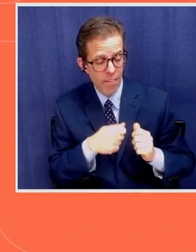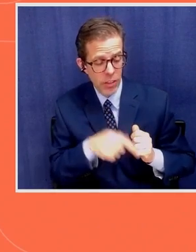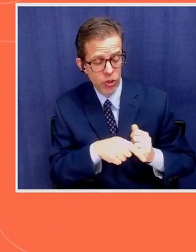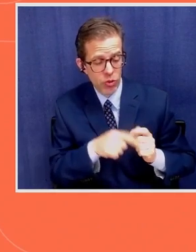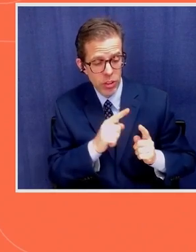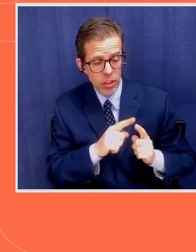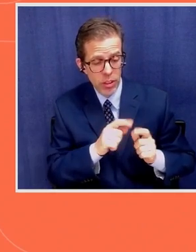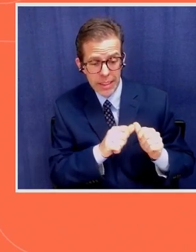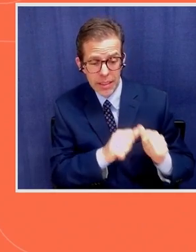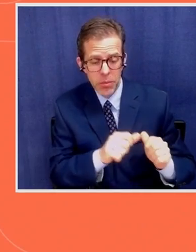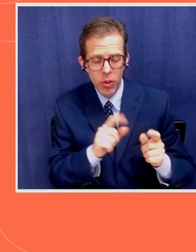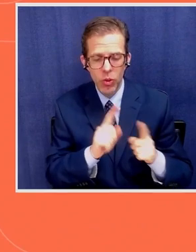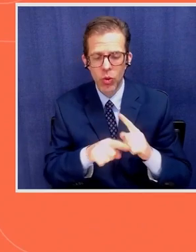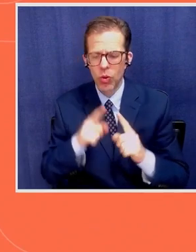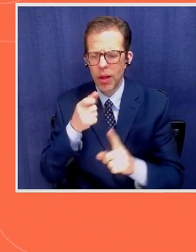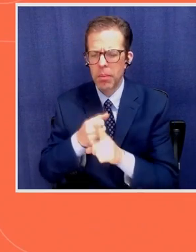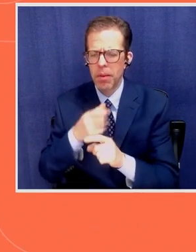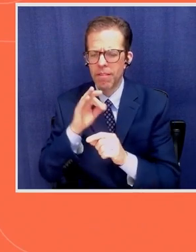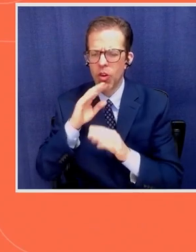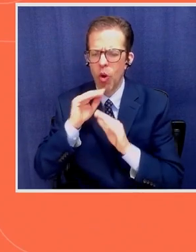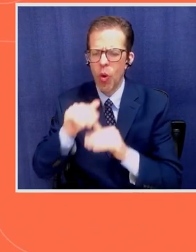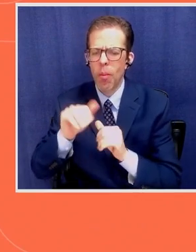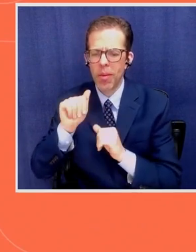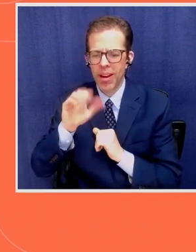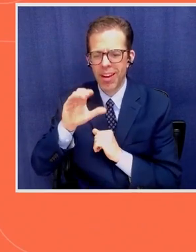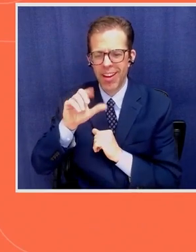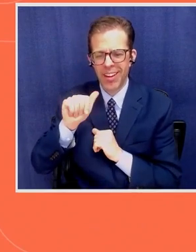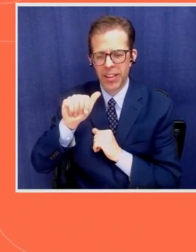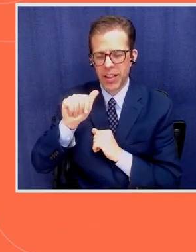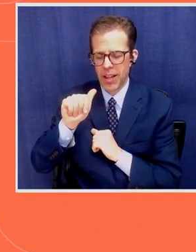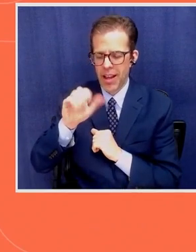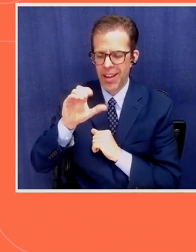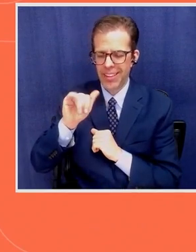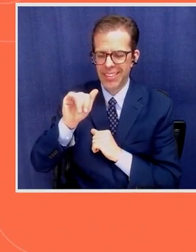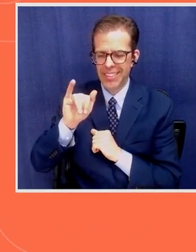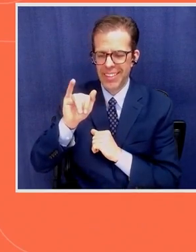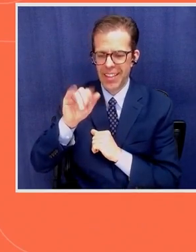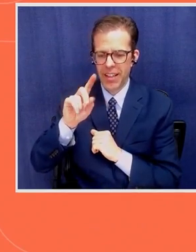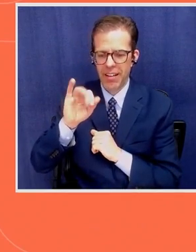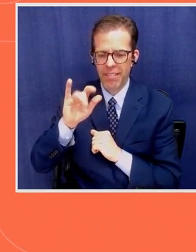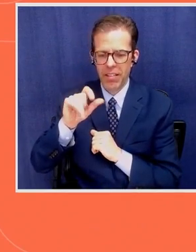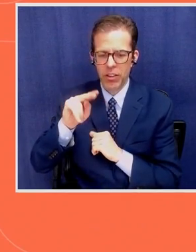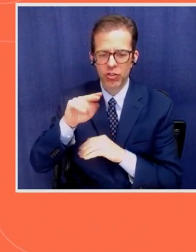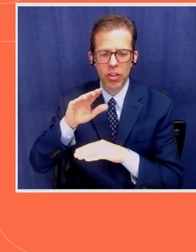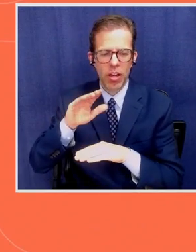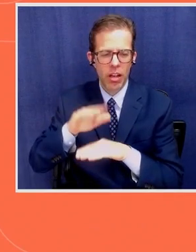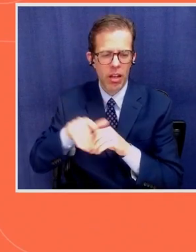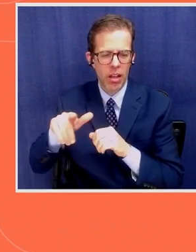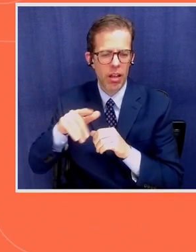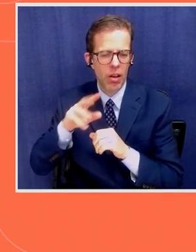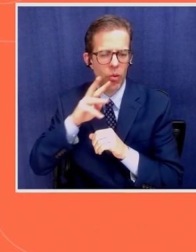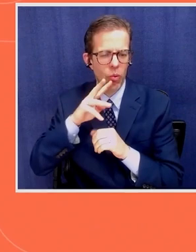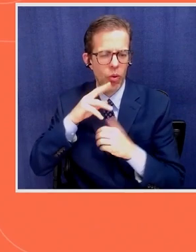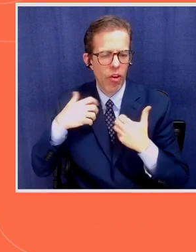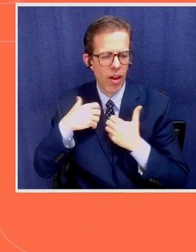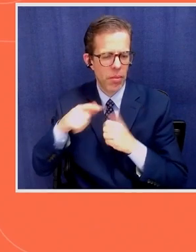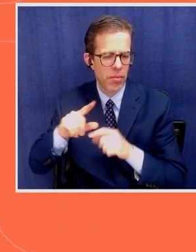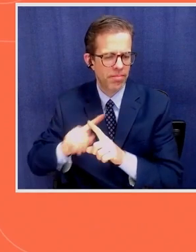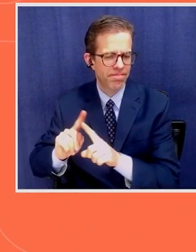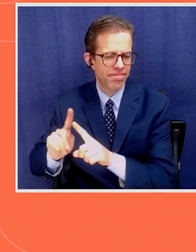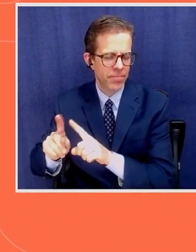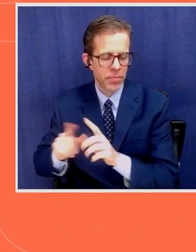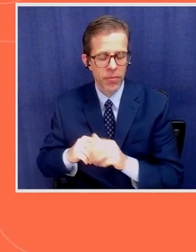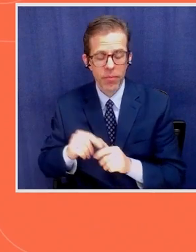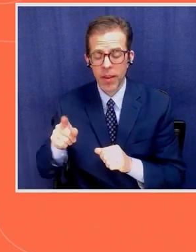ocean acidification on marine species. This work has taken her all over the world, from the Mediterranean